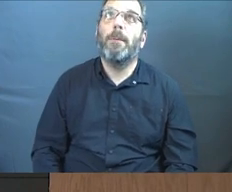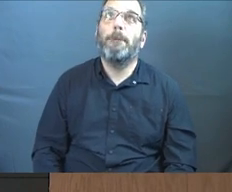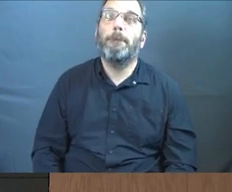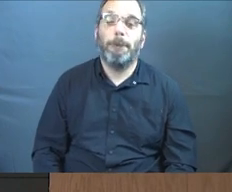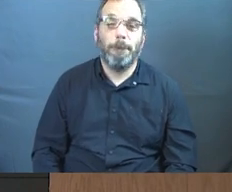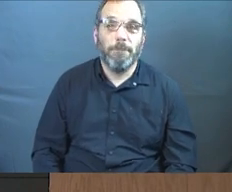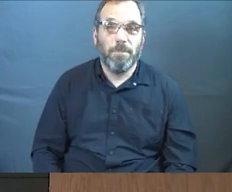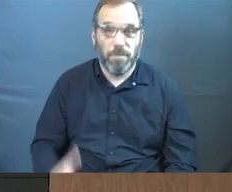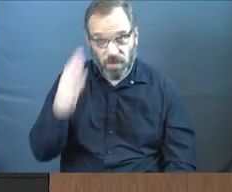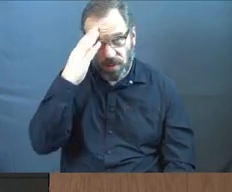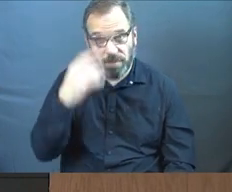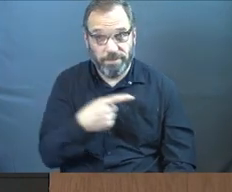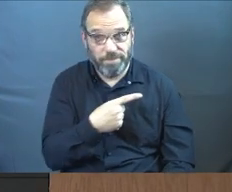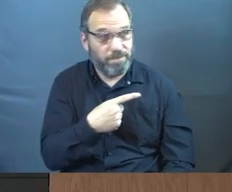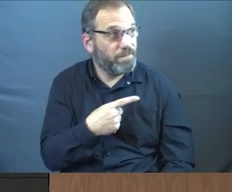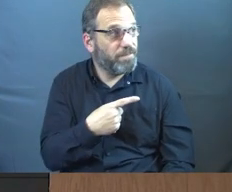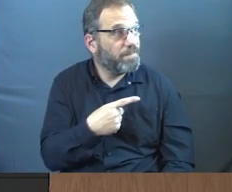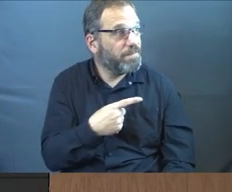Do you know what that is?